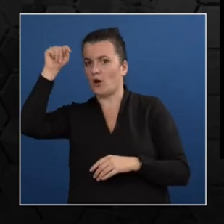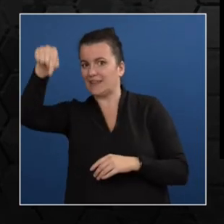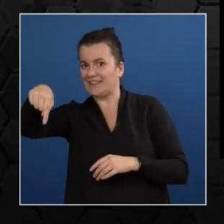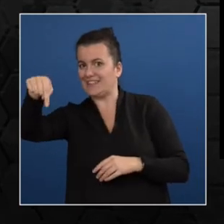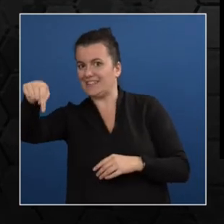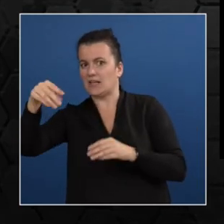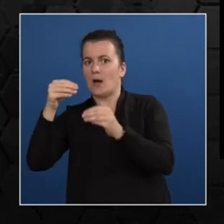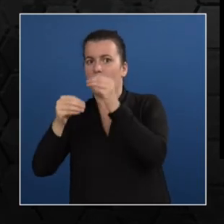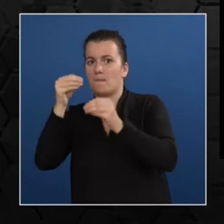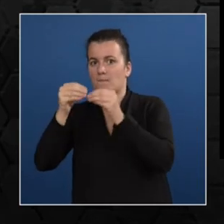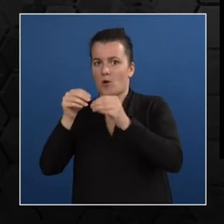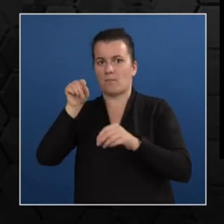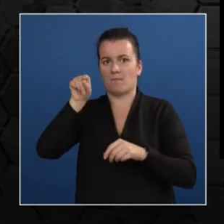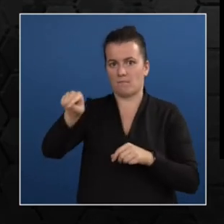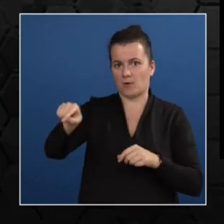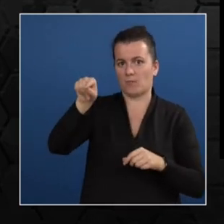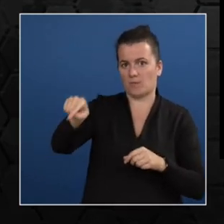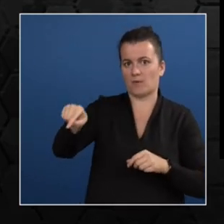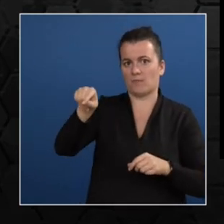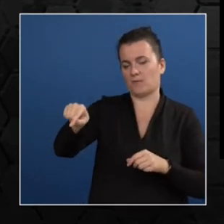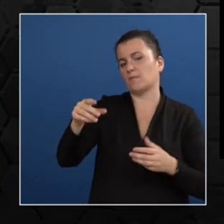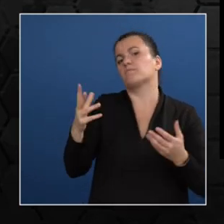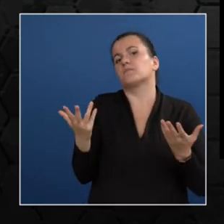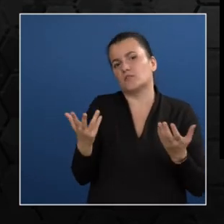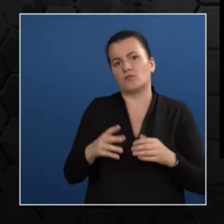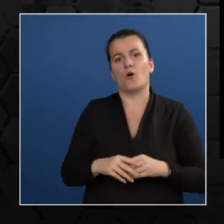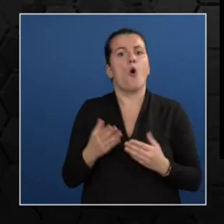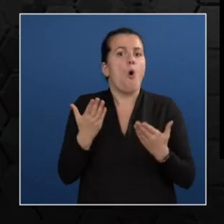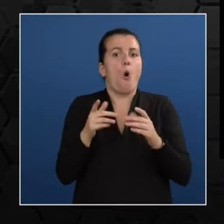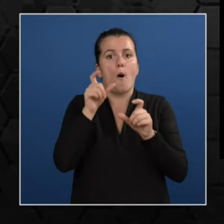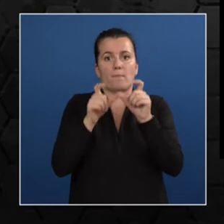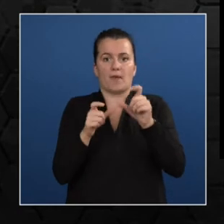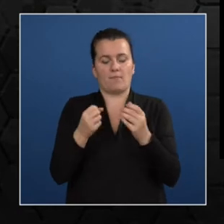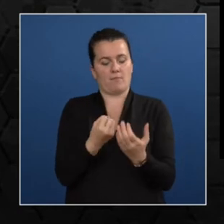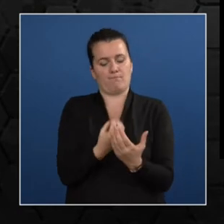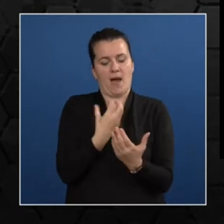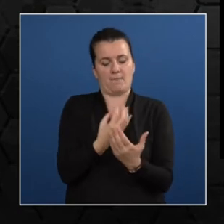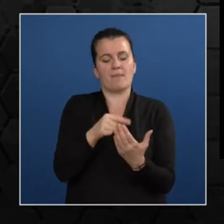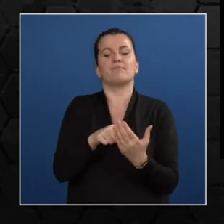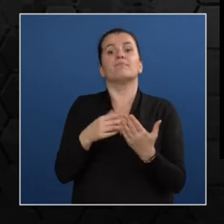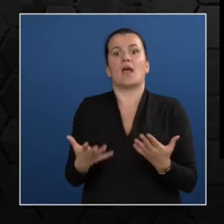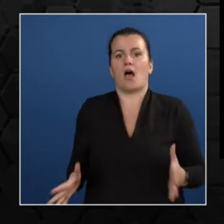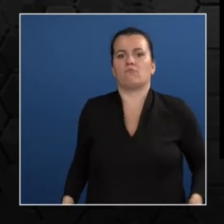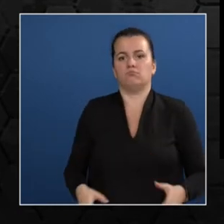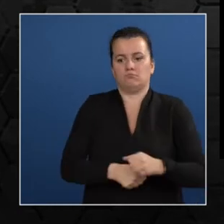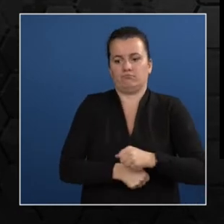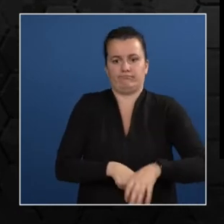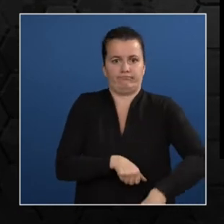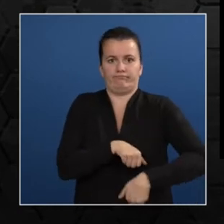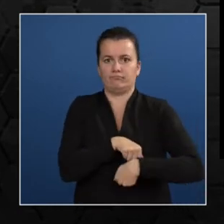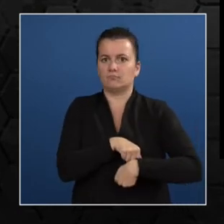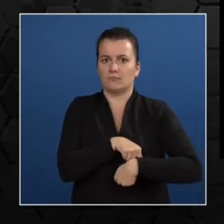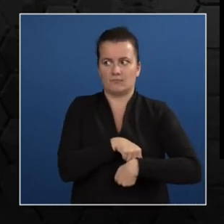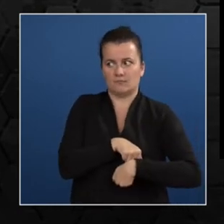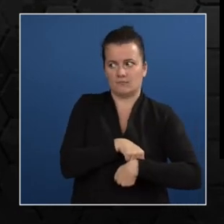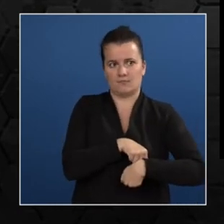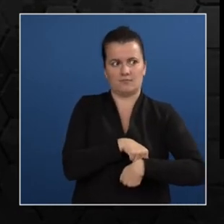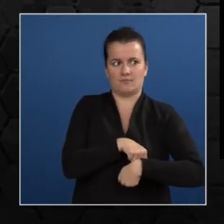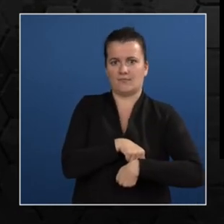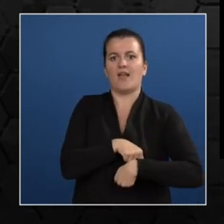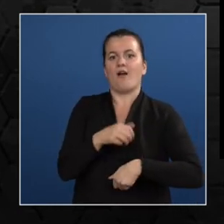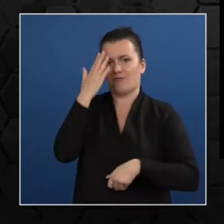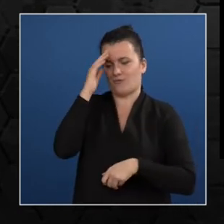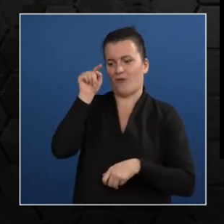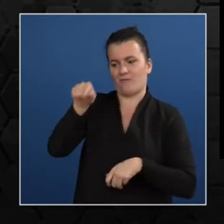vans on that route have been alerted and they would keep tabs on the bus. Image processing and OCR text recognition technologies could also be used to